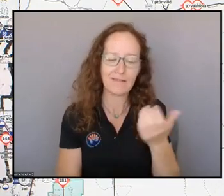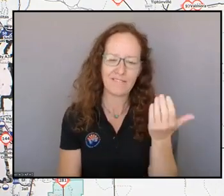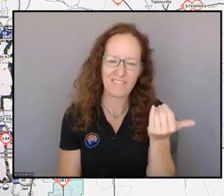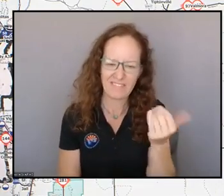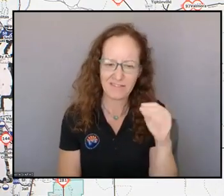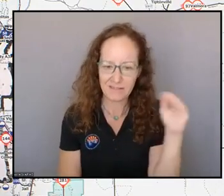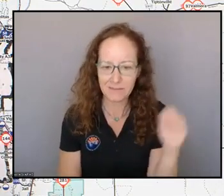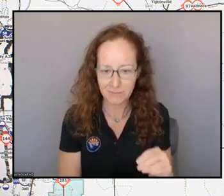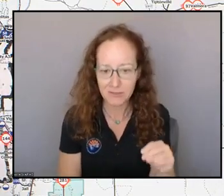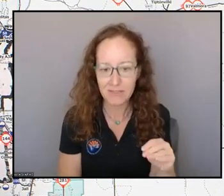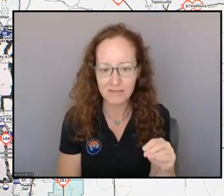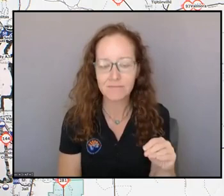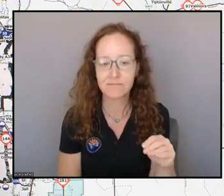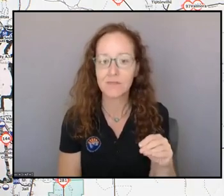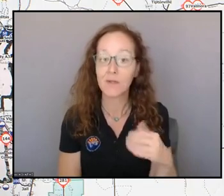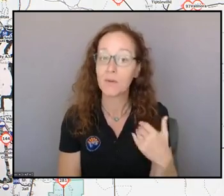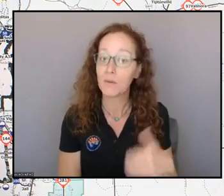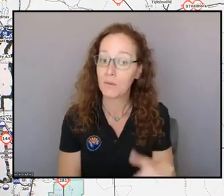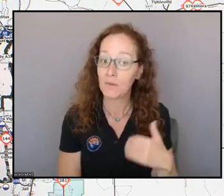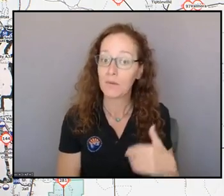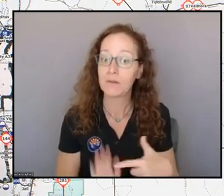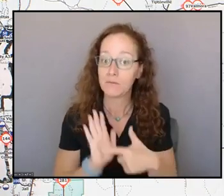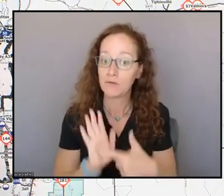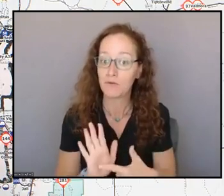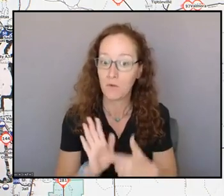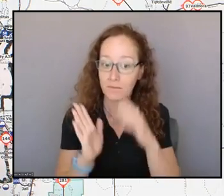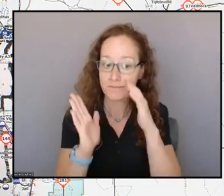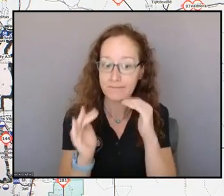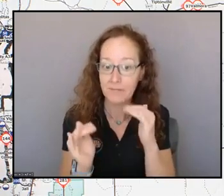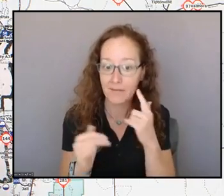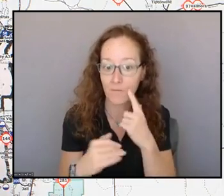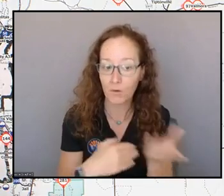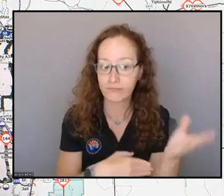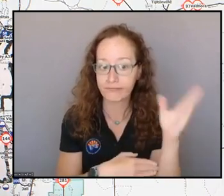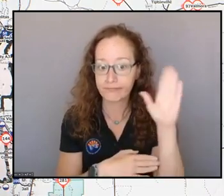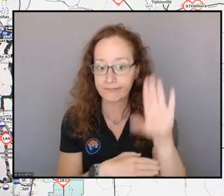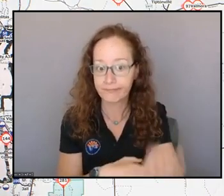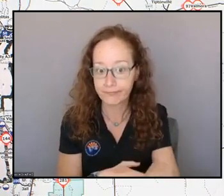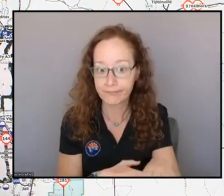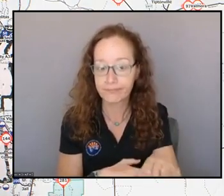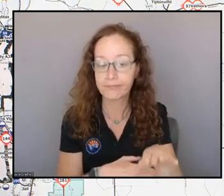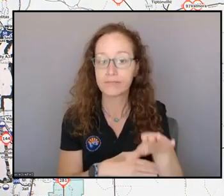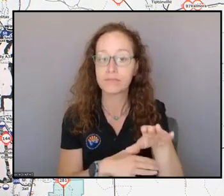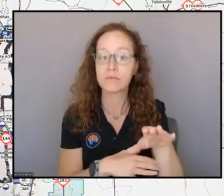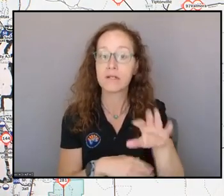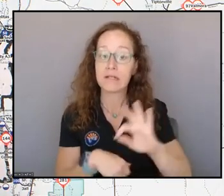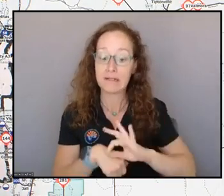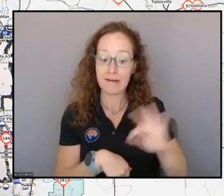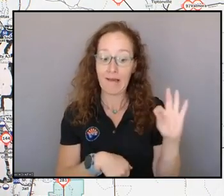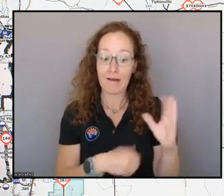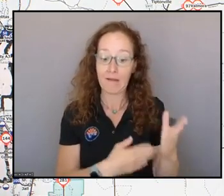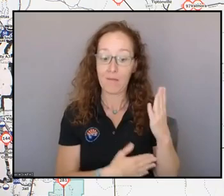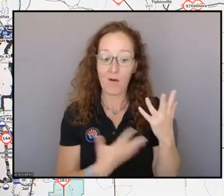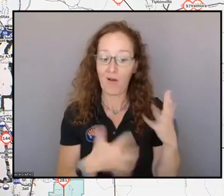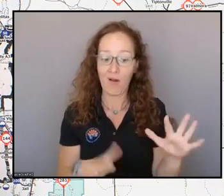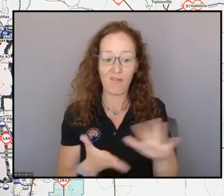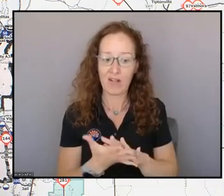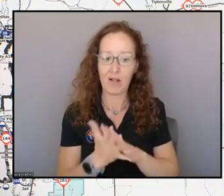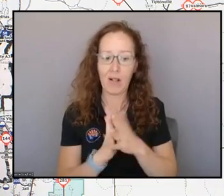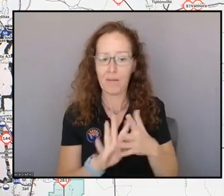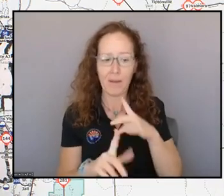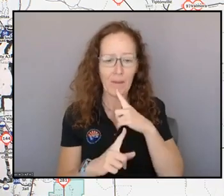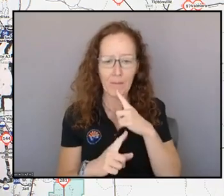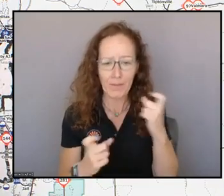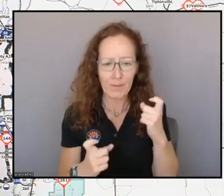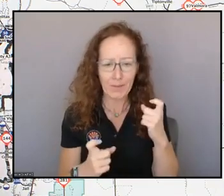indicator of what we can expect going into the day-to-day that at 9 a.m. we're already in those low